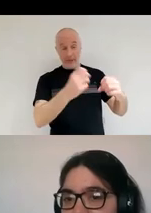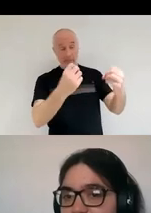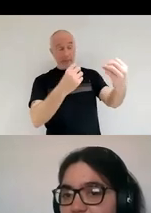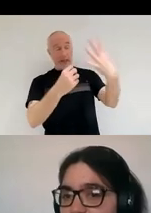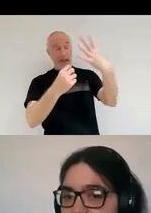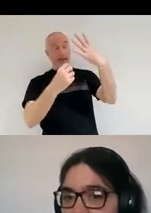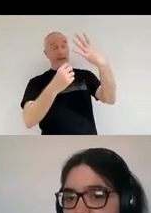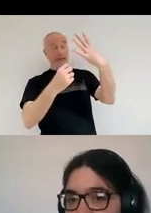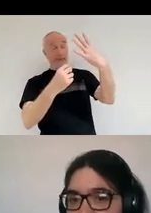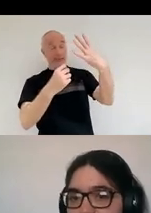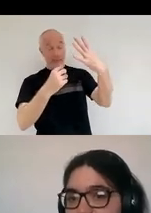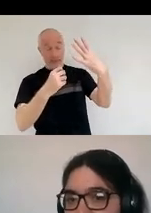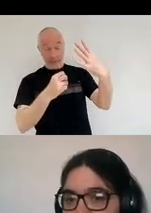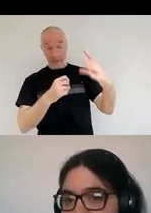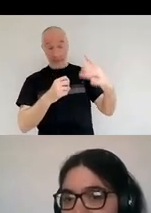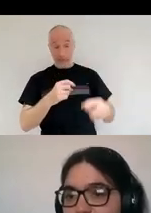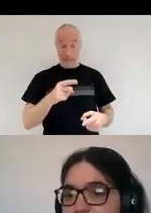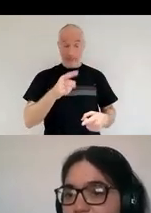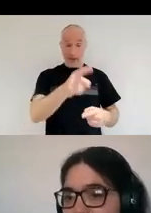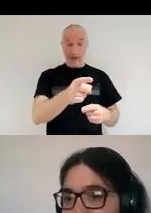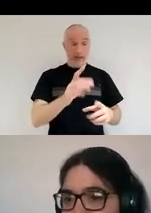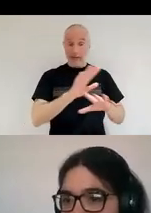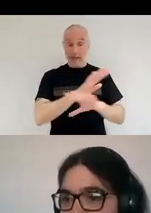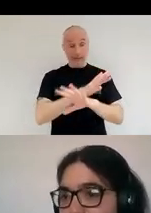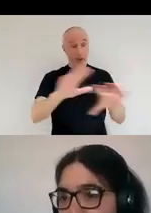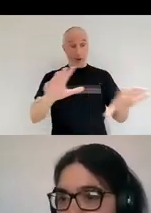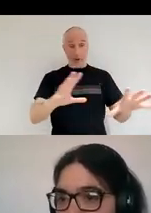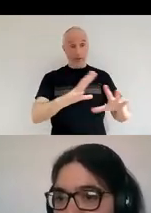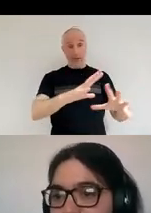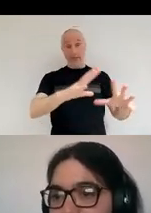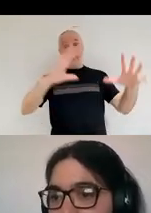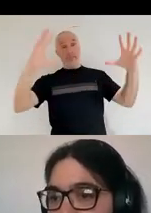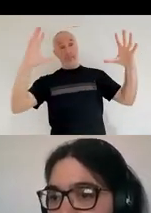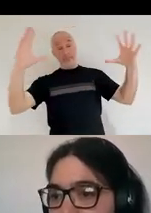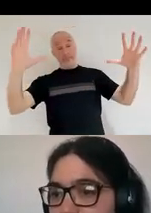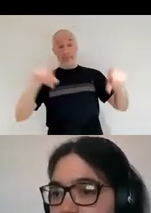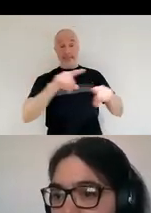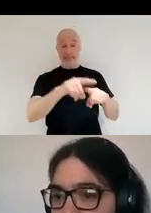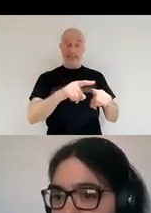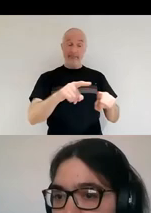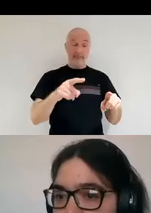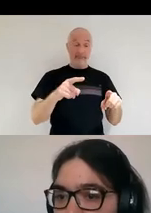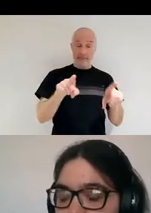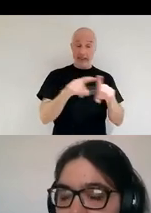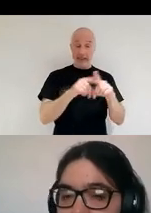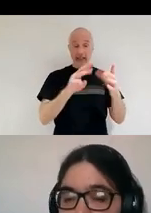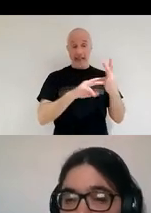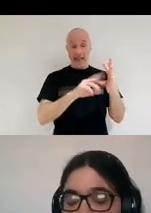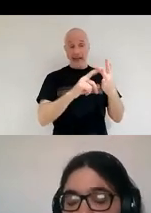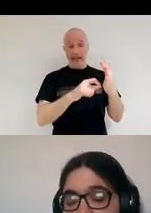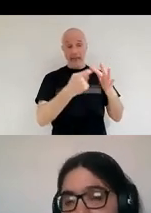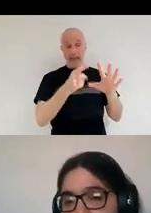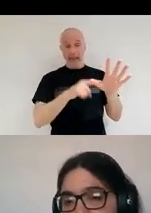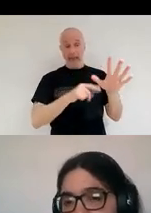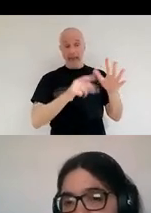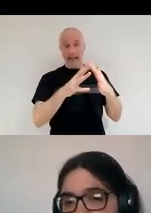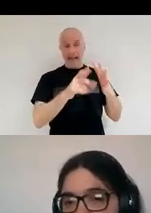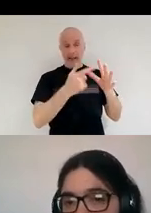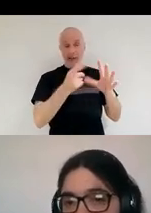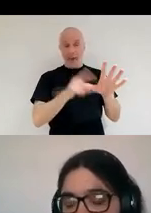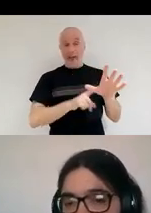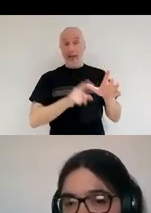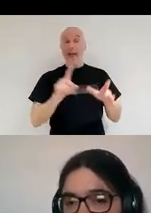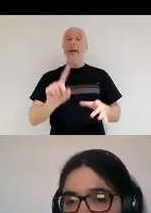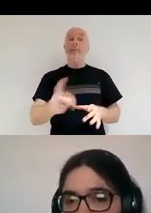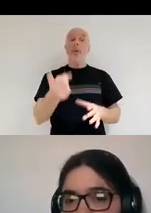galaxies that is not very big as just like a, your average Milky Way galaxy, but in the very beginning of the universe. And,